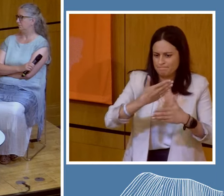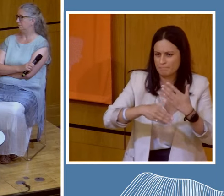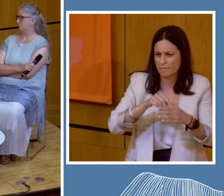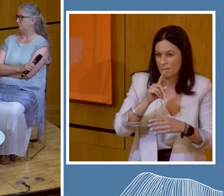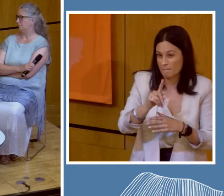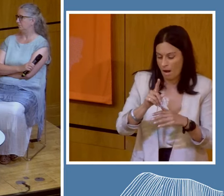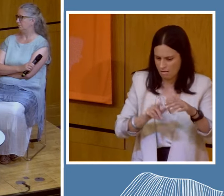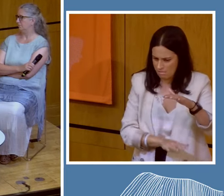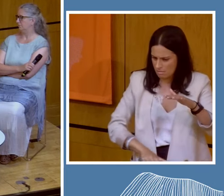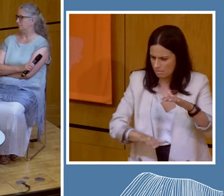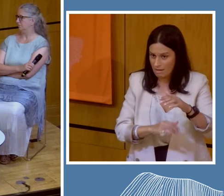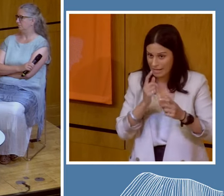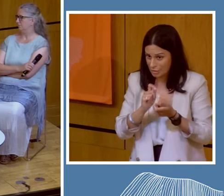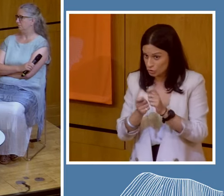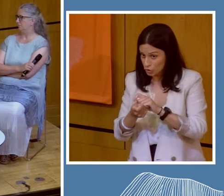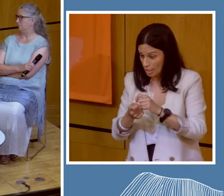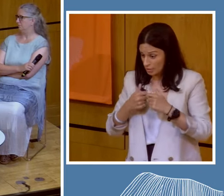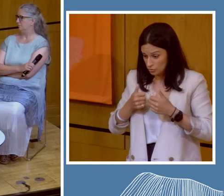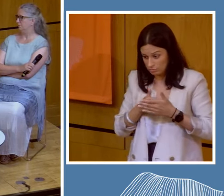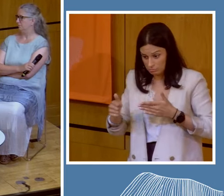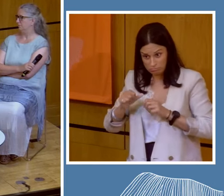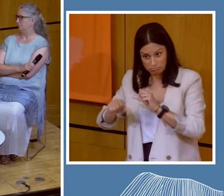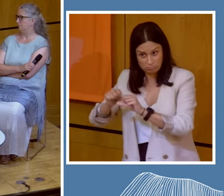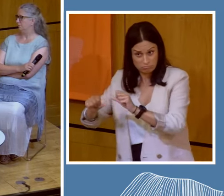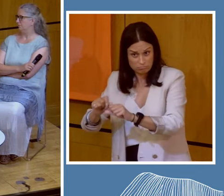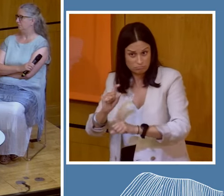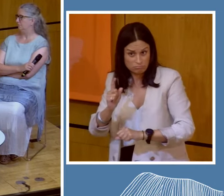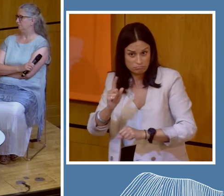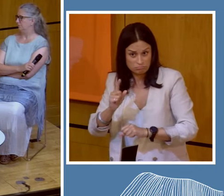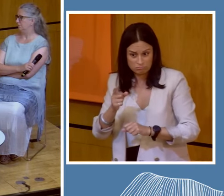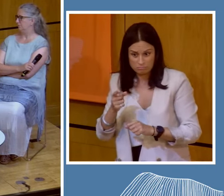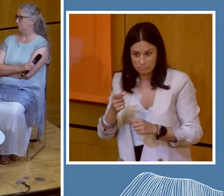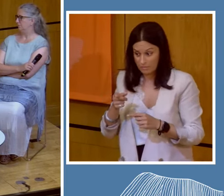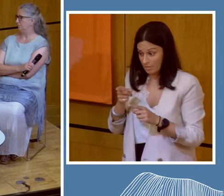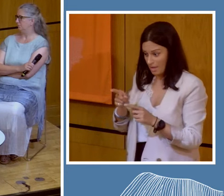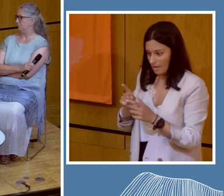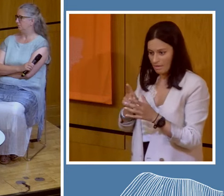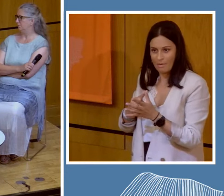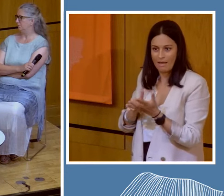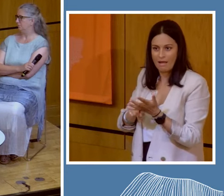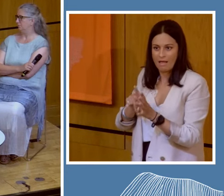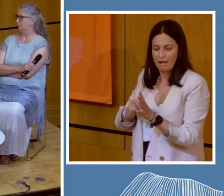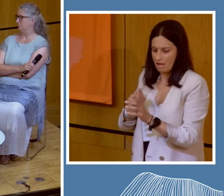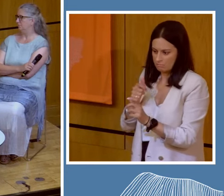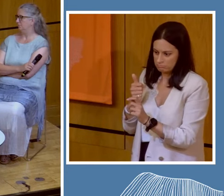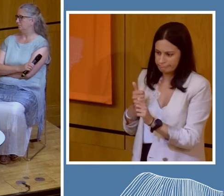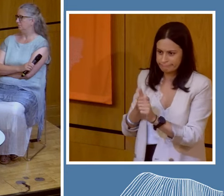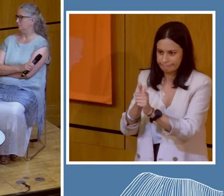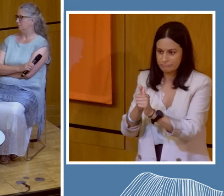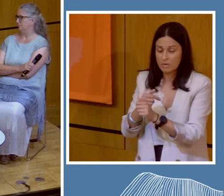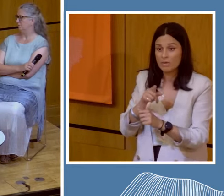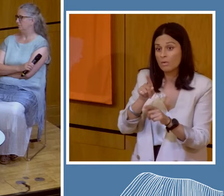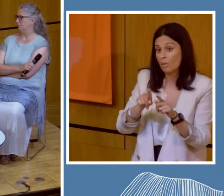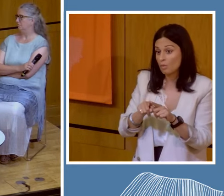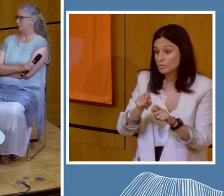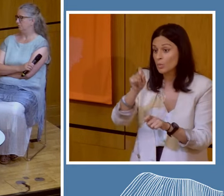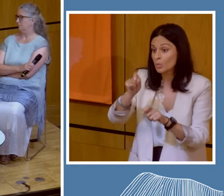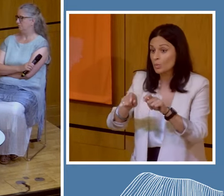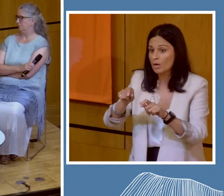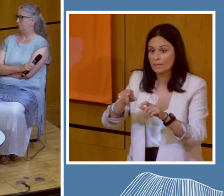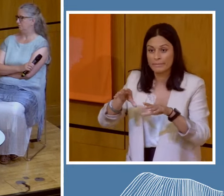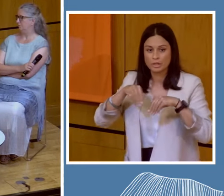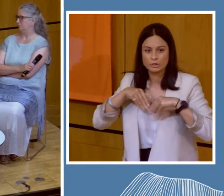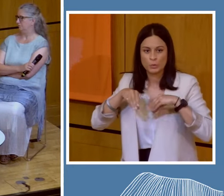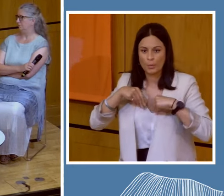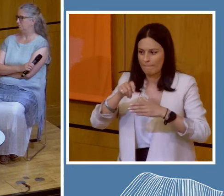looking at whether they might be good allies and then also working on consumers. I think we